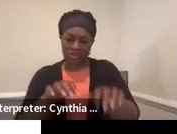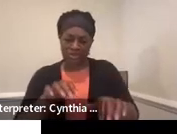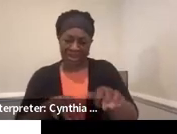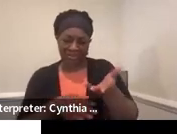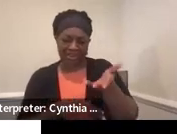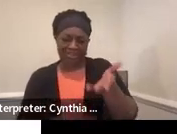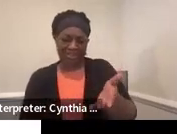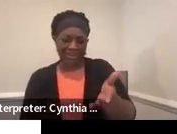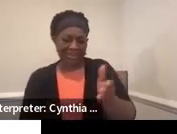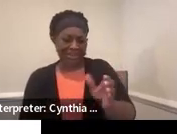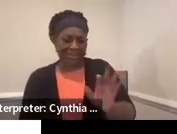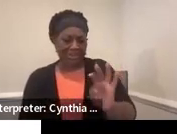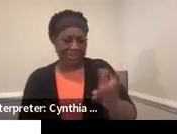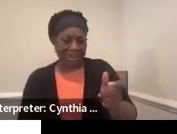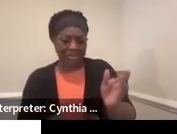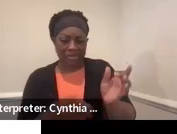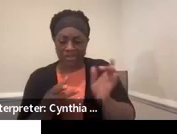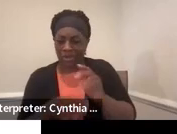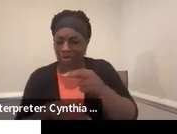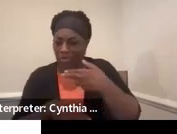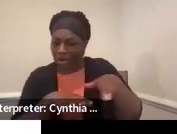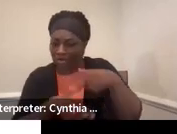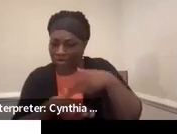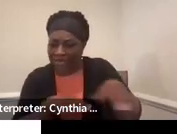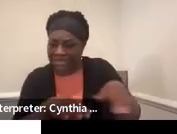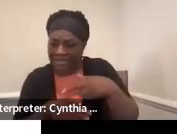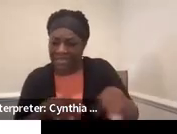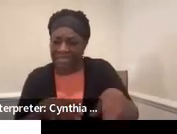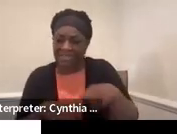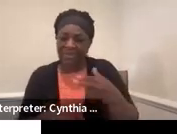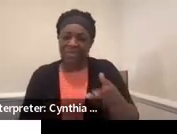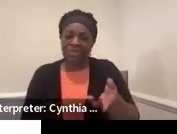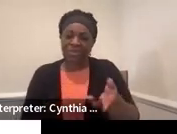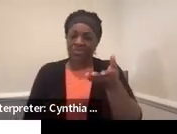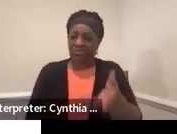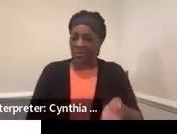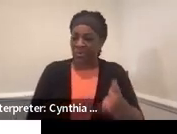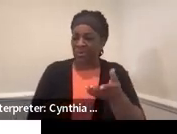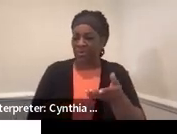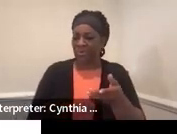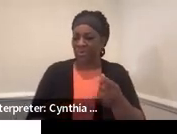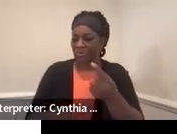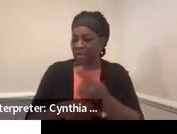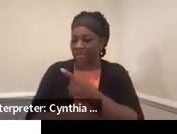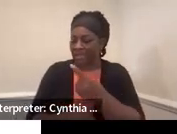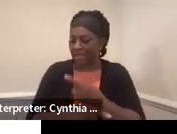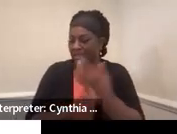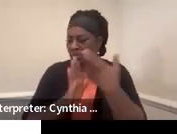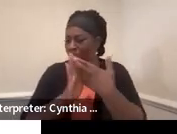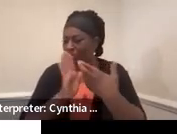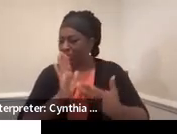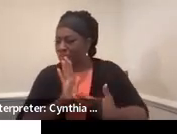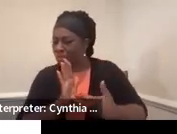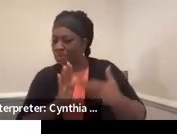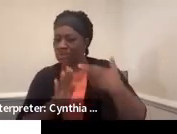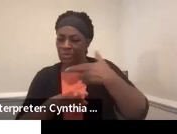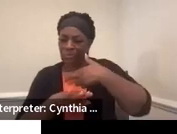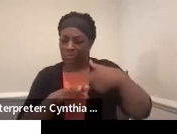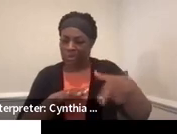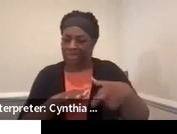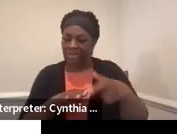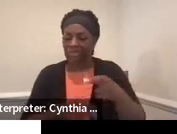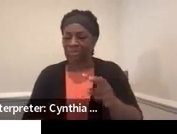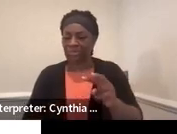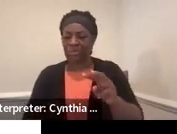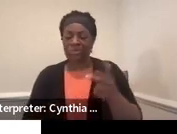are lots of references to MUSER, the Maine Unified Special Education Regulation. These are all the references to secondary